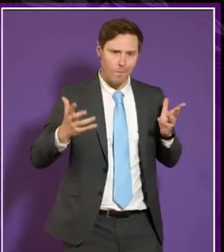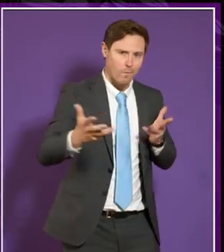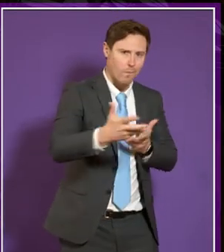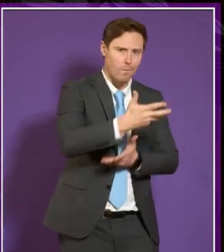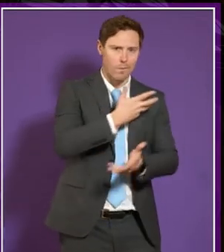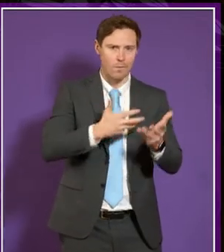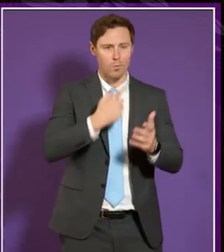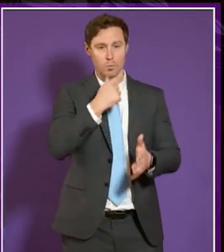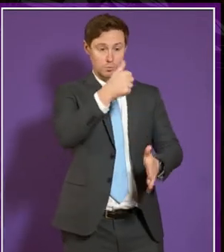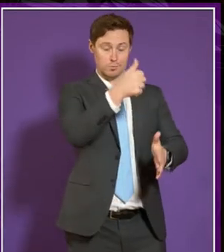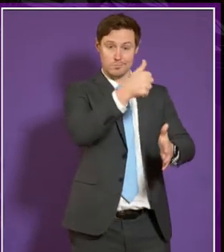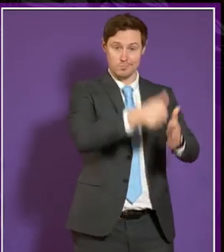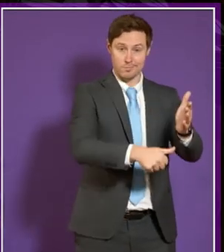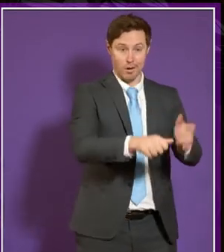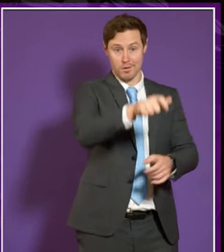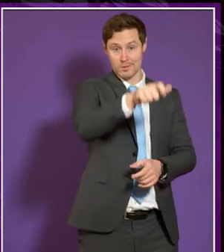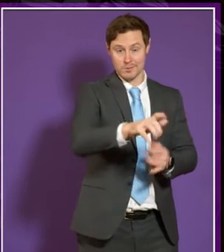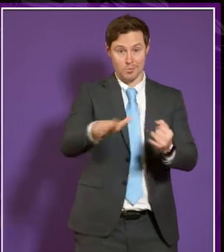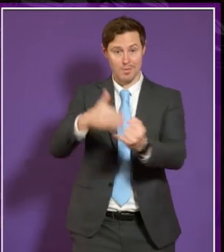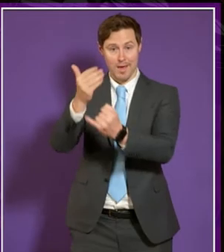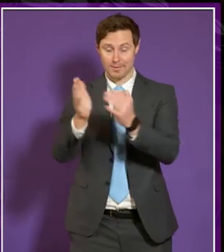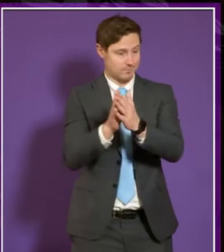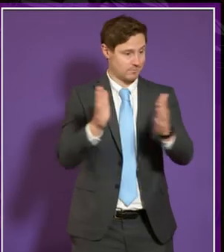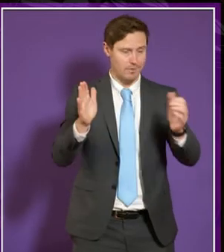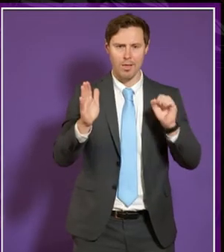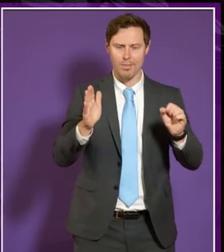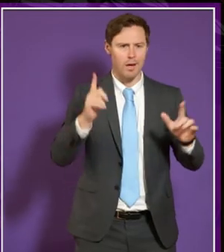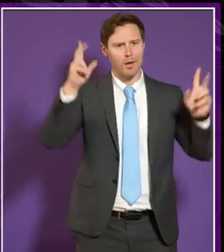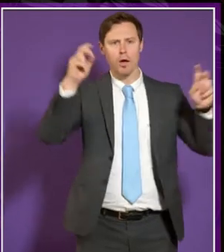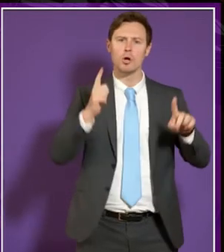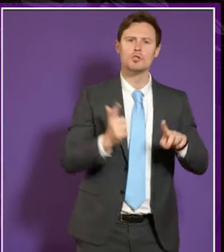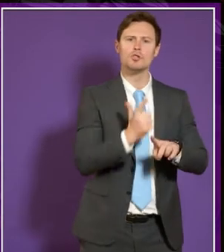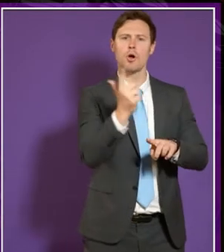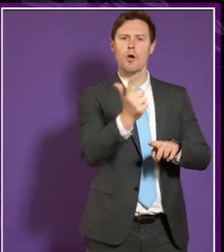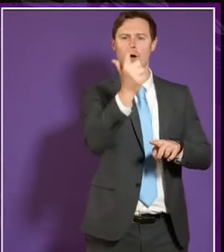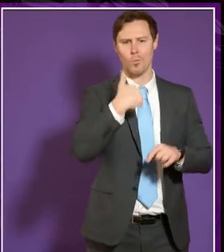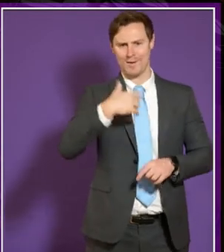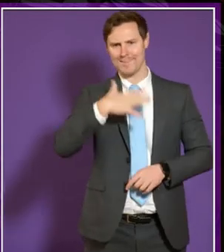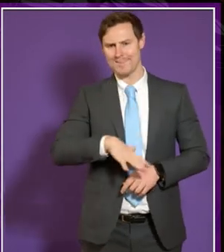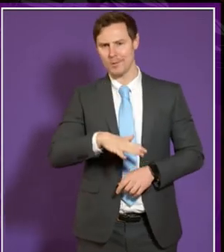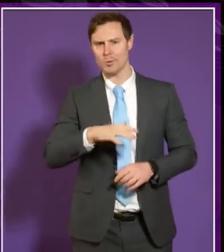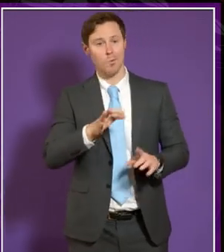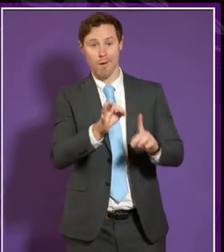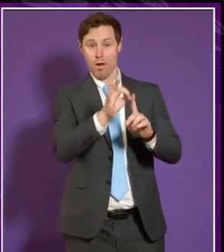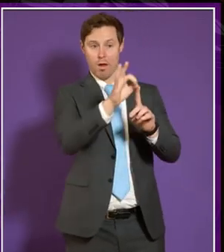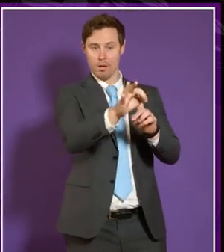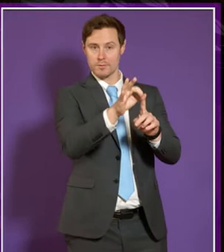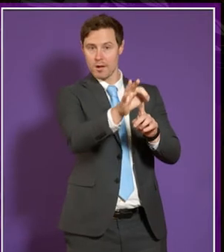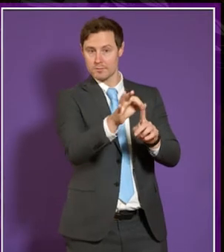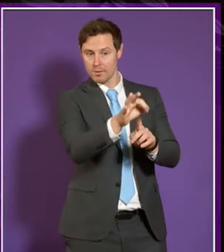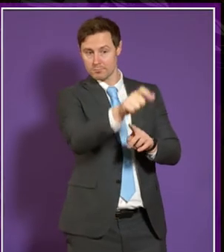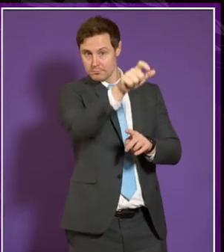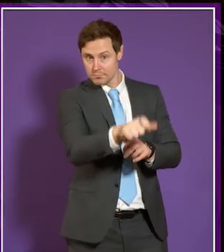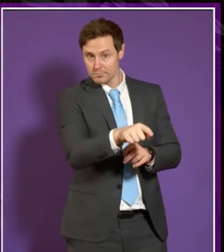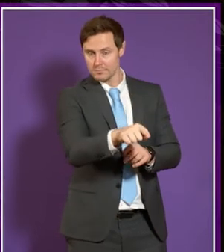applicant and the need to ask the level of questioning that perhaps is asked um